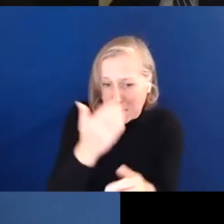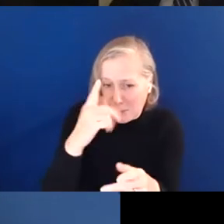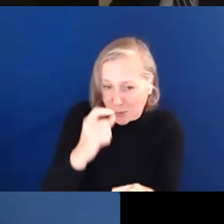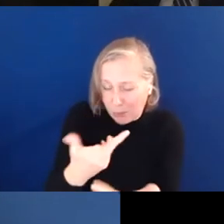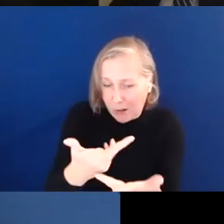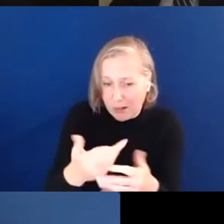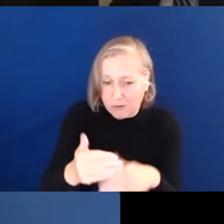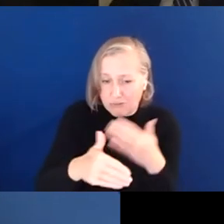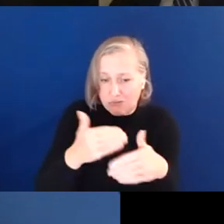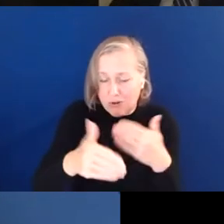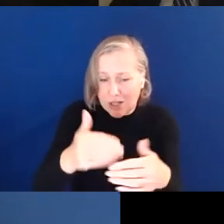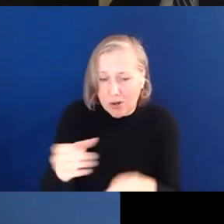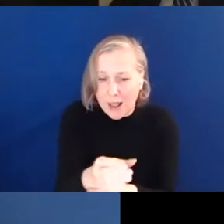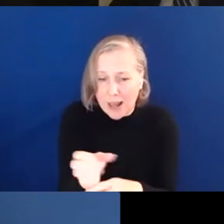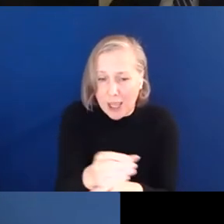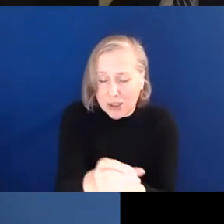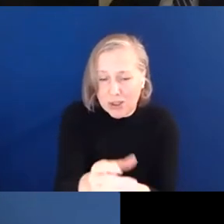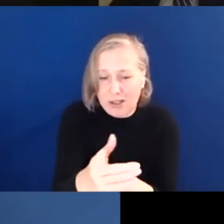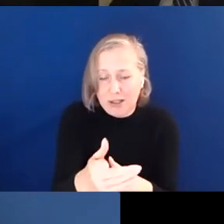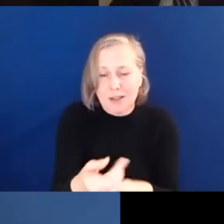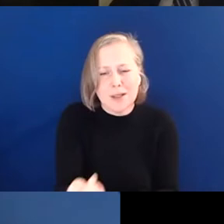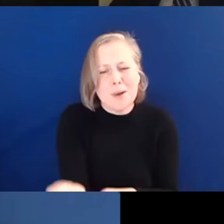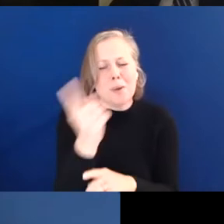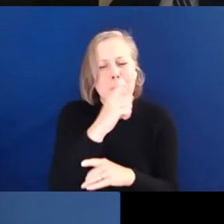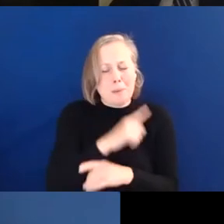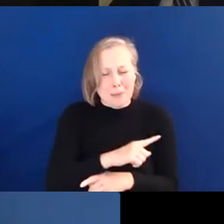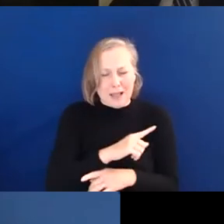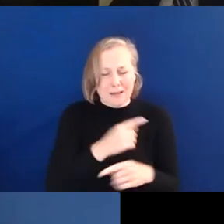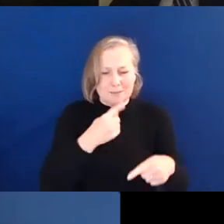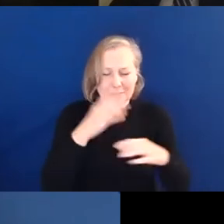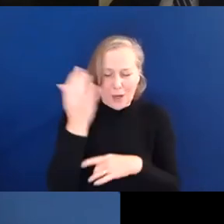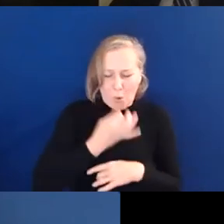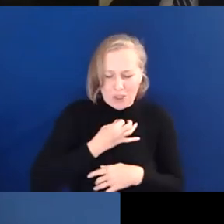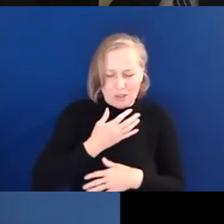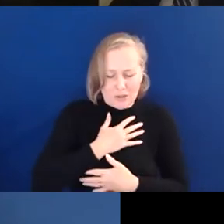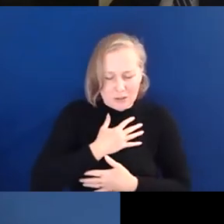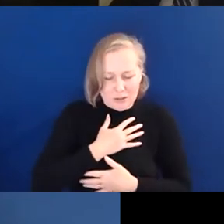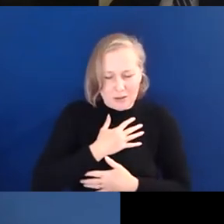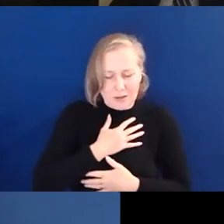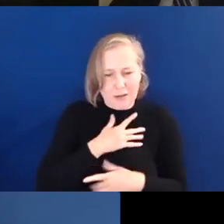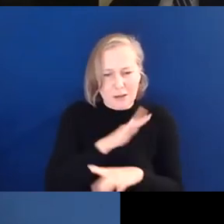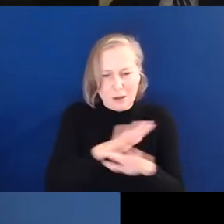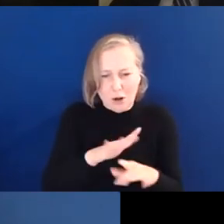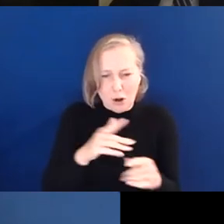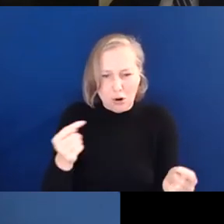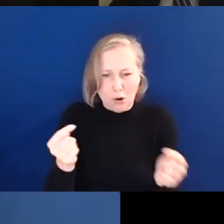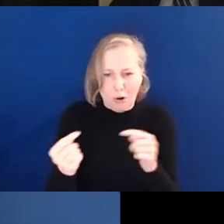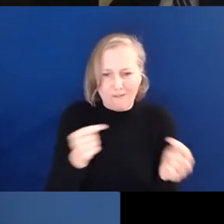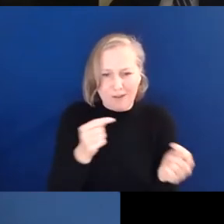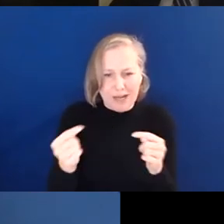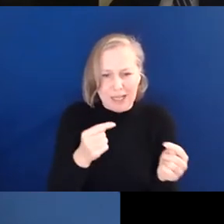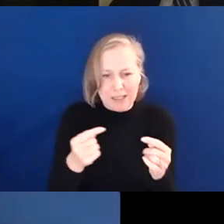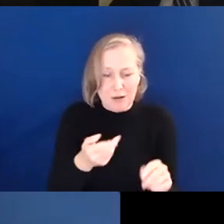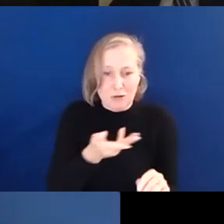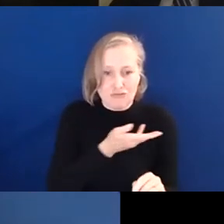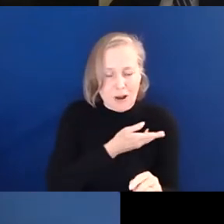gradual allocation. Going back to the question of asked of us, I see no conflicts between the rights of